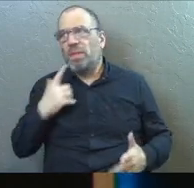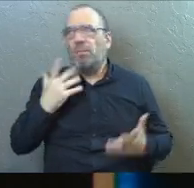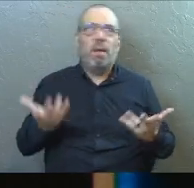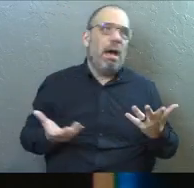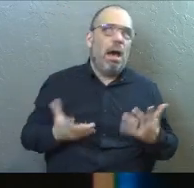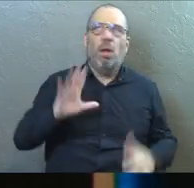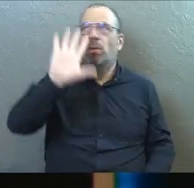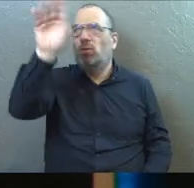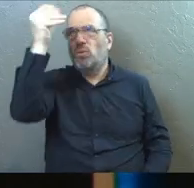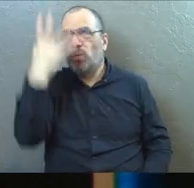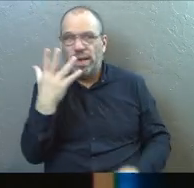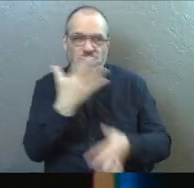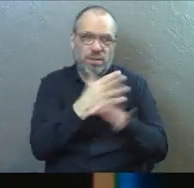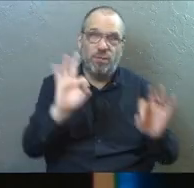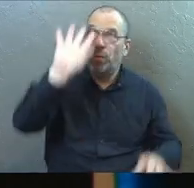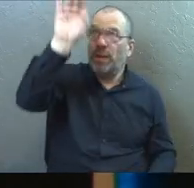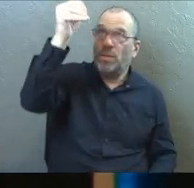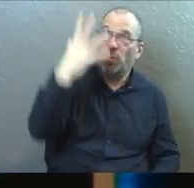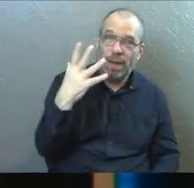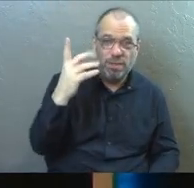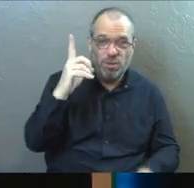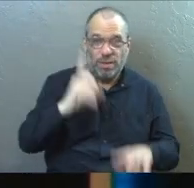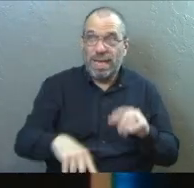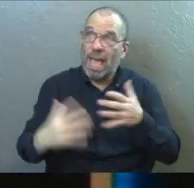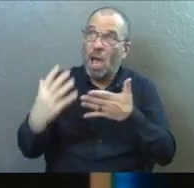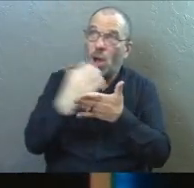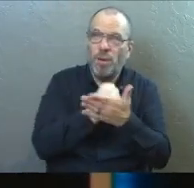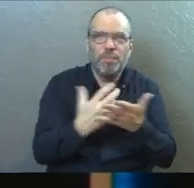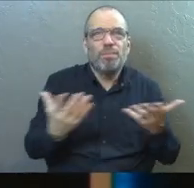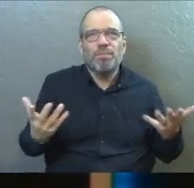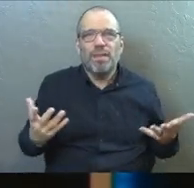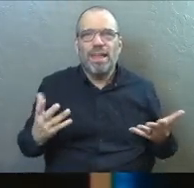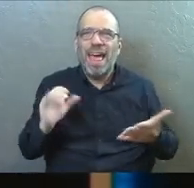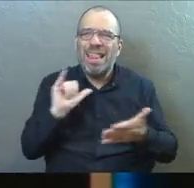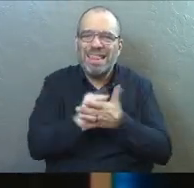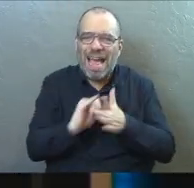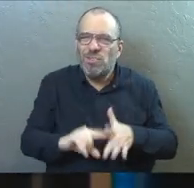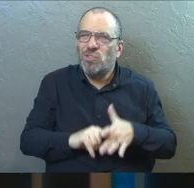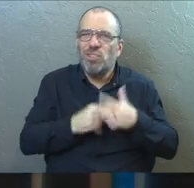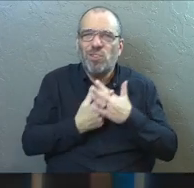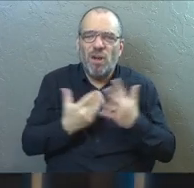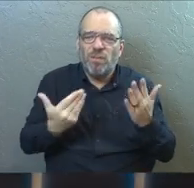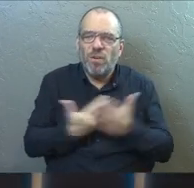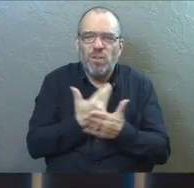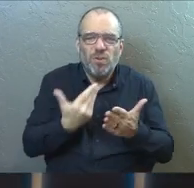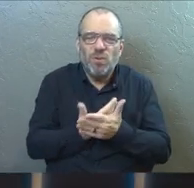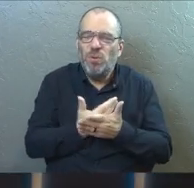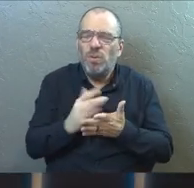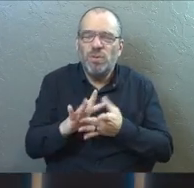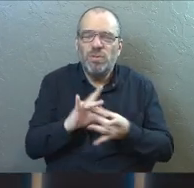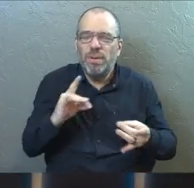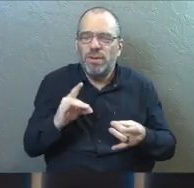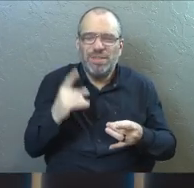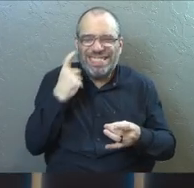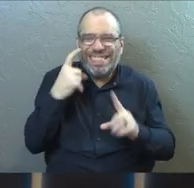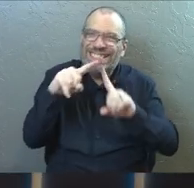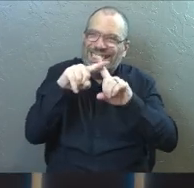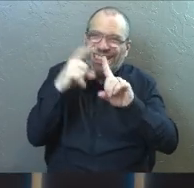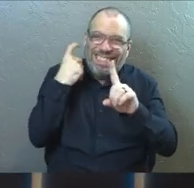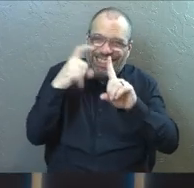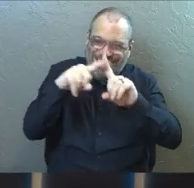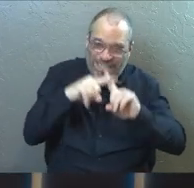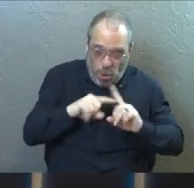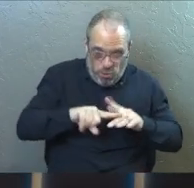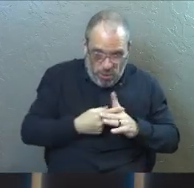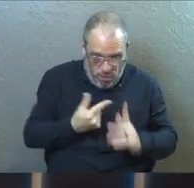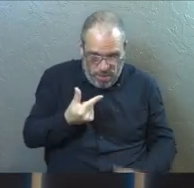we think, well, the grace of God, the free grace of God that we can't ever earn. Well, that's just the entry point for the new spiritual babies, right? You start